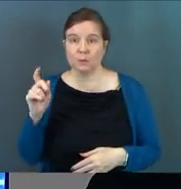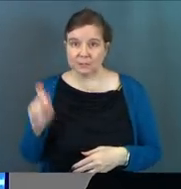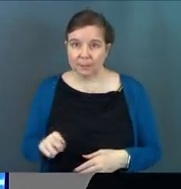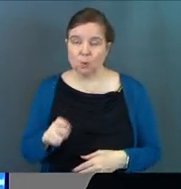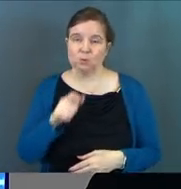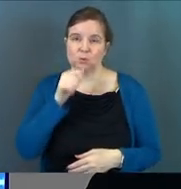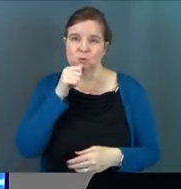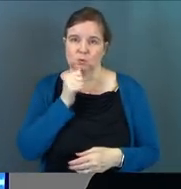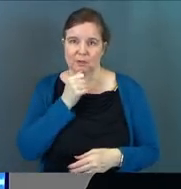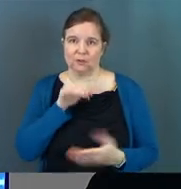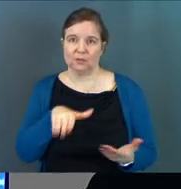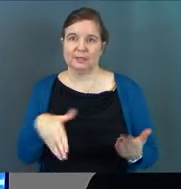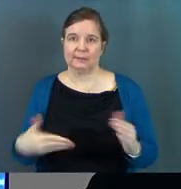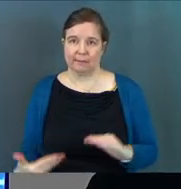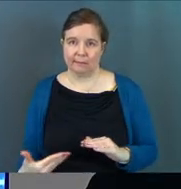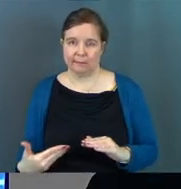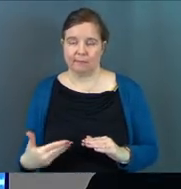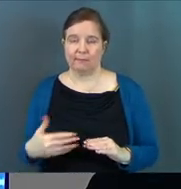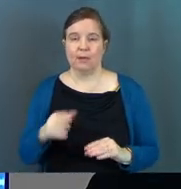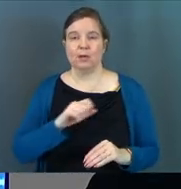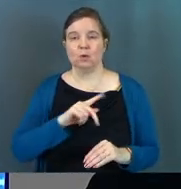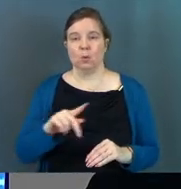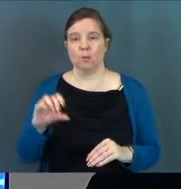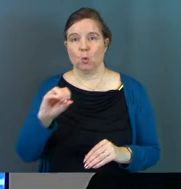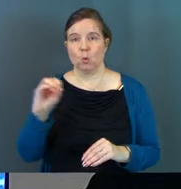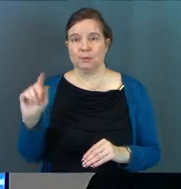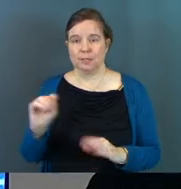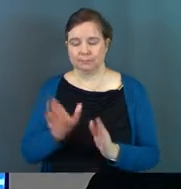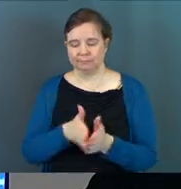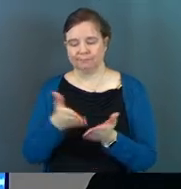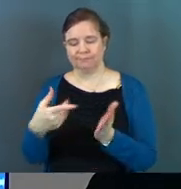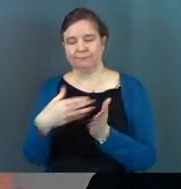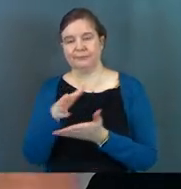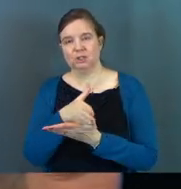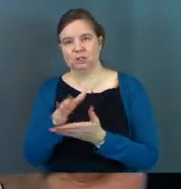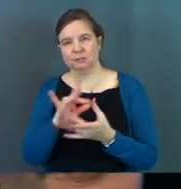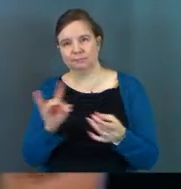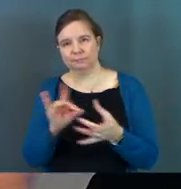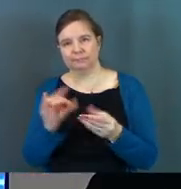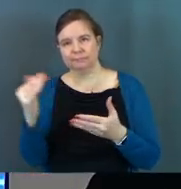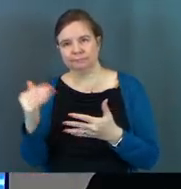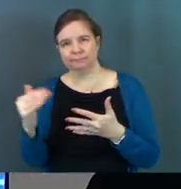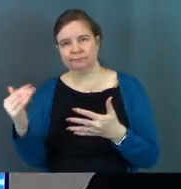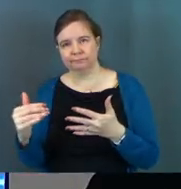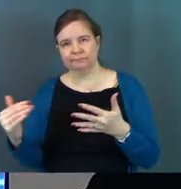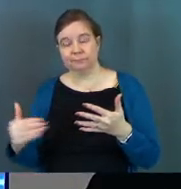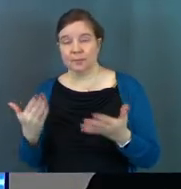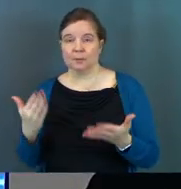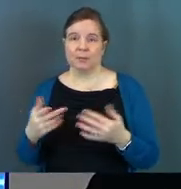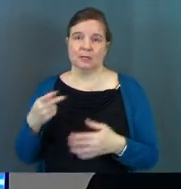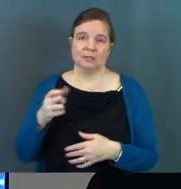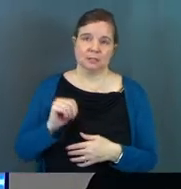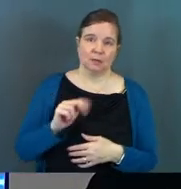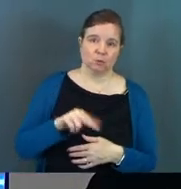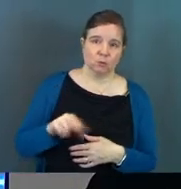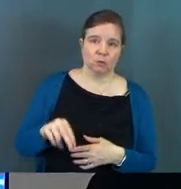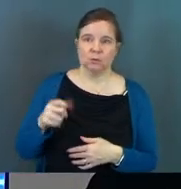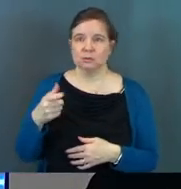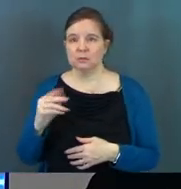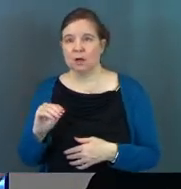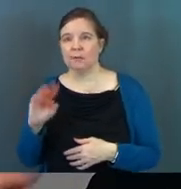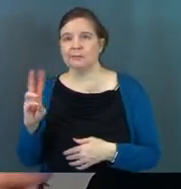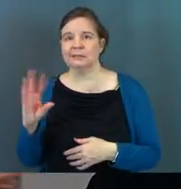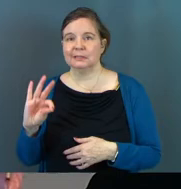suffer and die. And he goes back to the old Testament and he shares them passage after passage, Psalm 22, Psalm